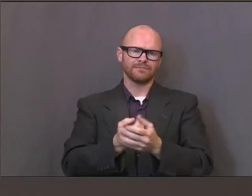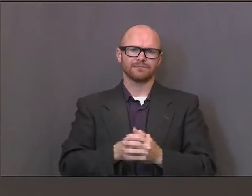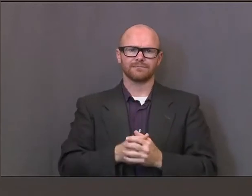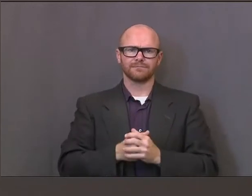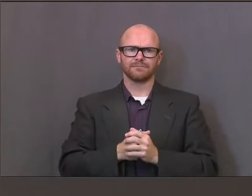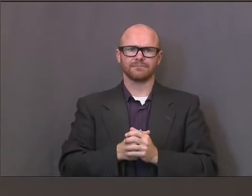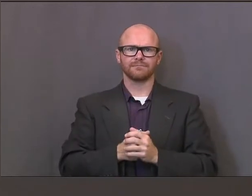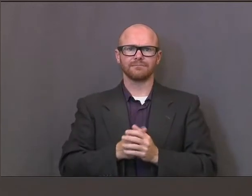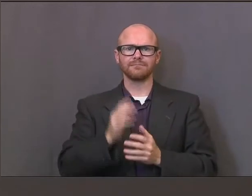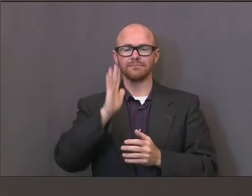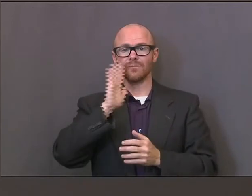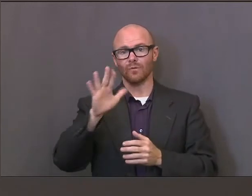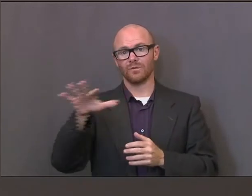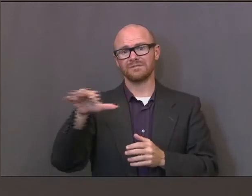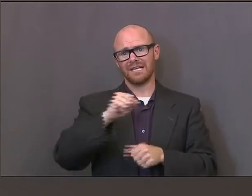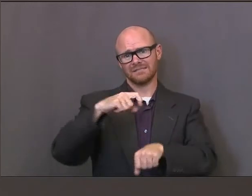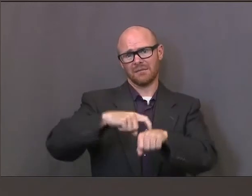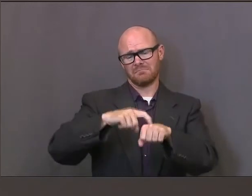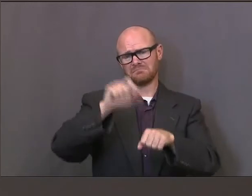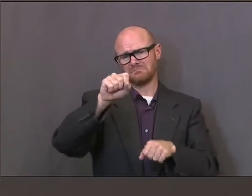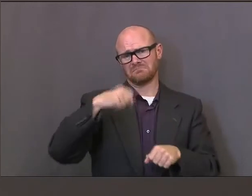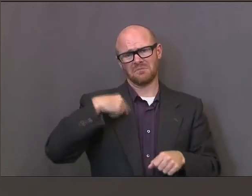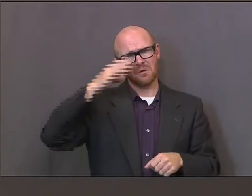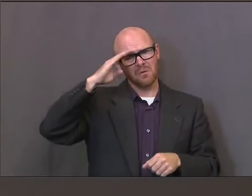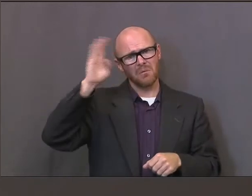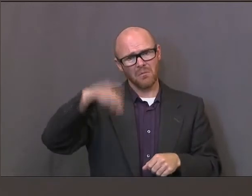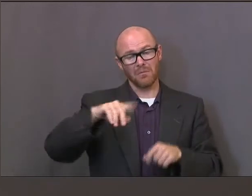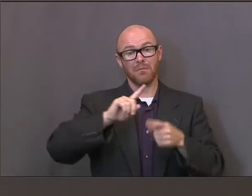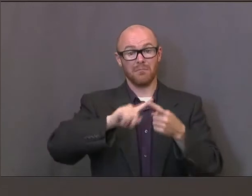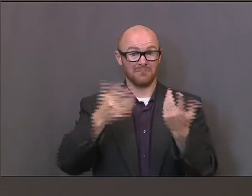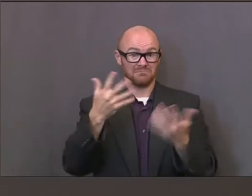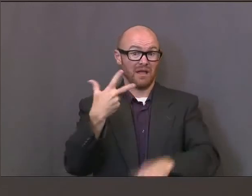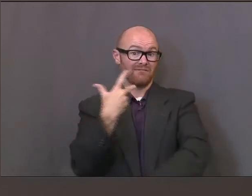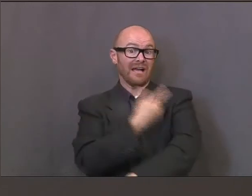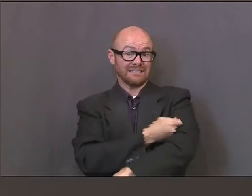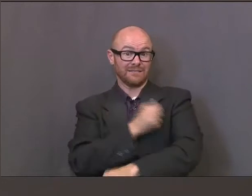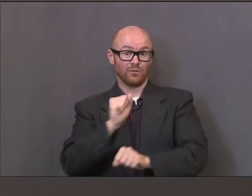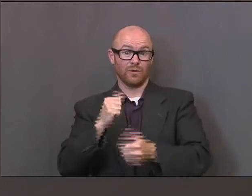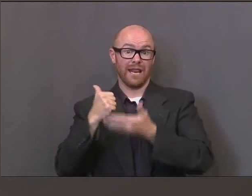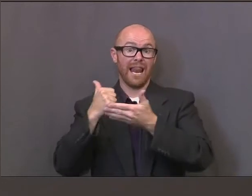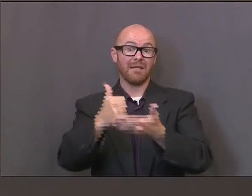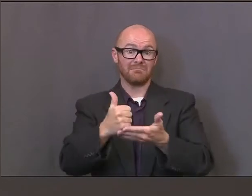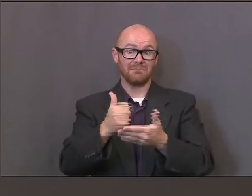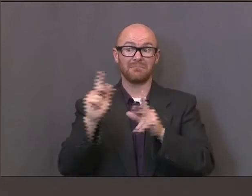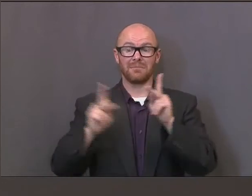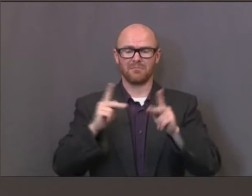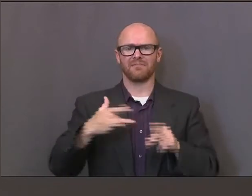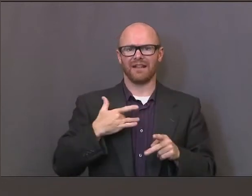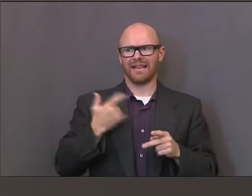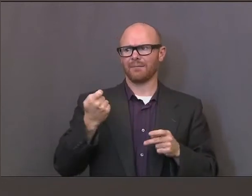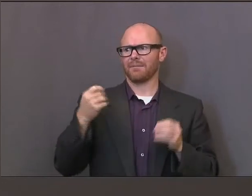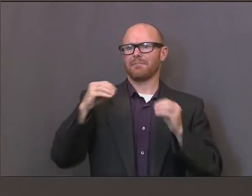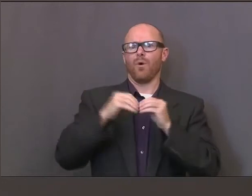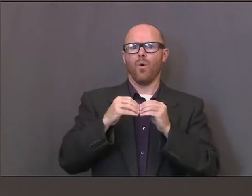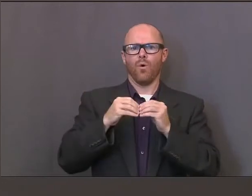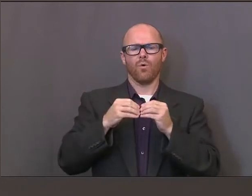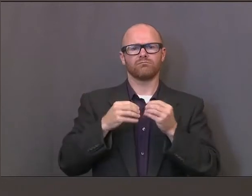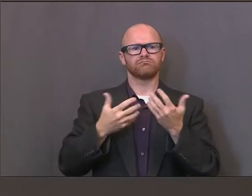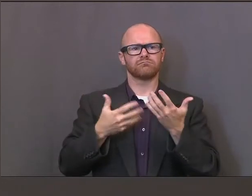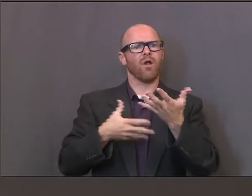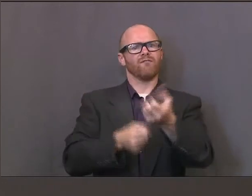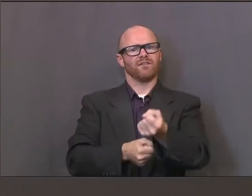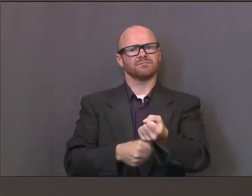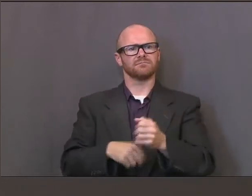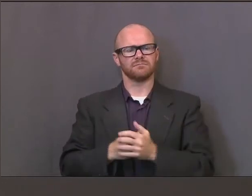to build it back to where it was. The vaccine is certainly going to help maybe close the last, you know, a few yards to get to the goal line,